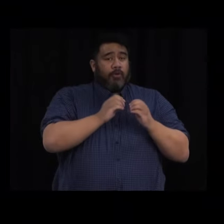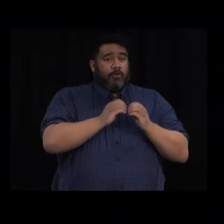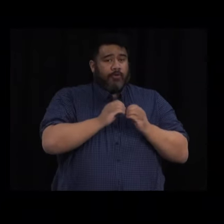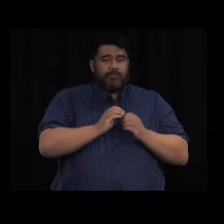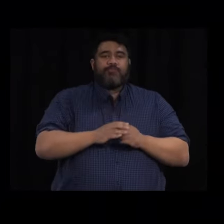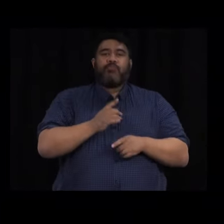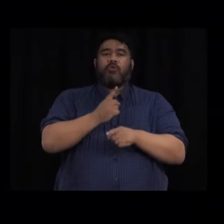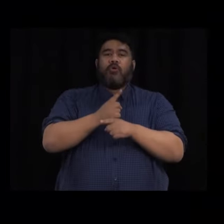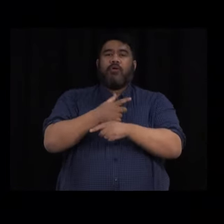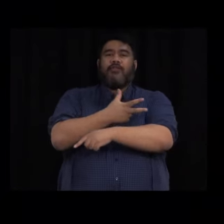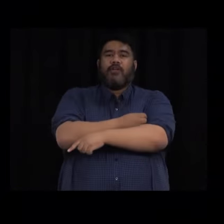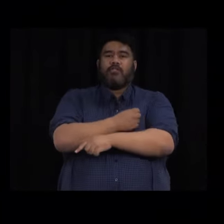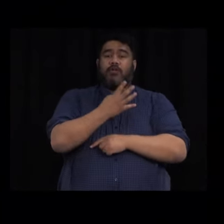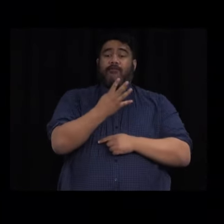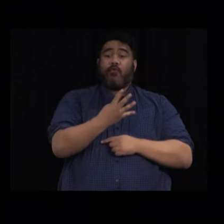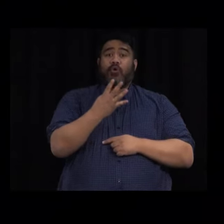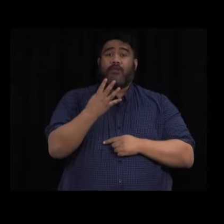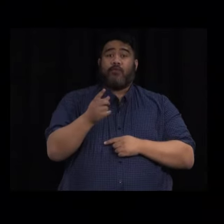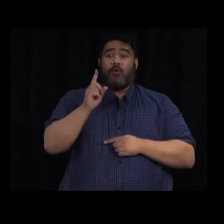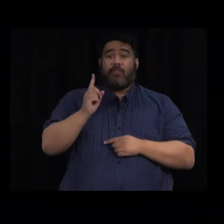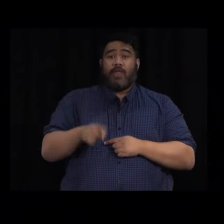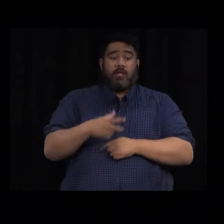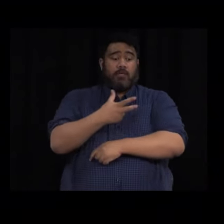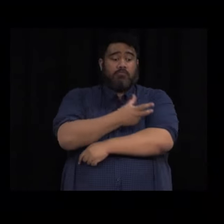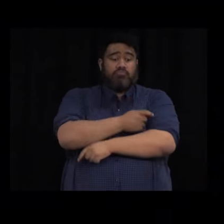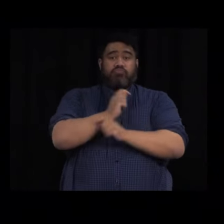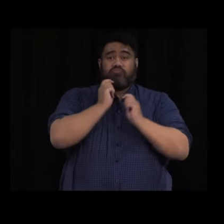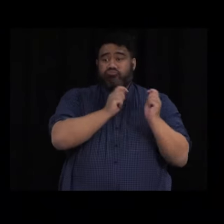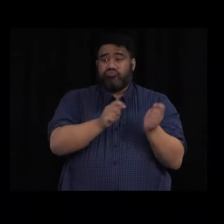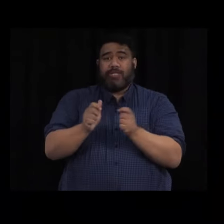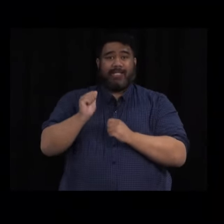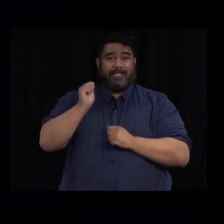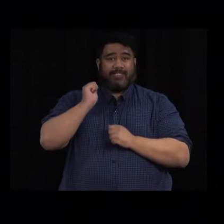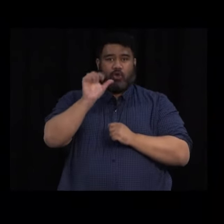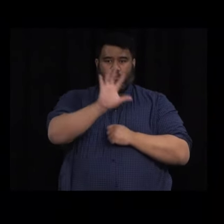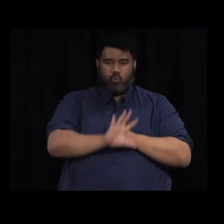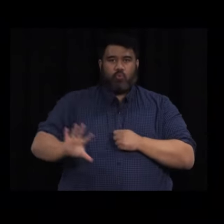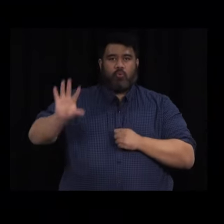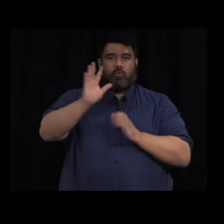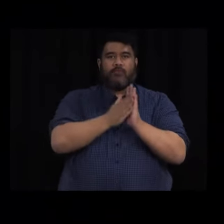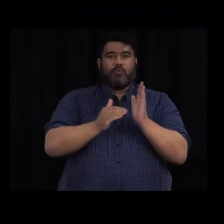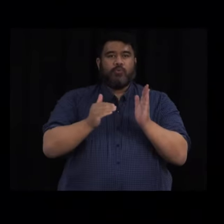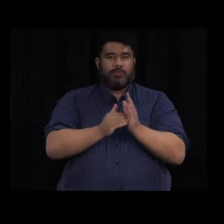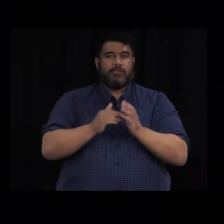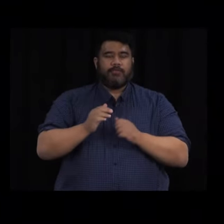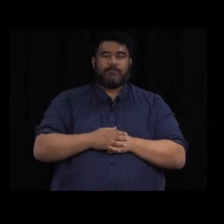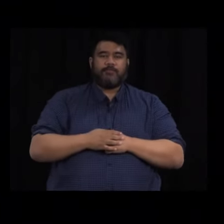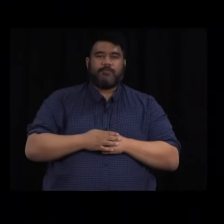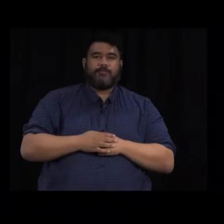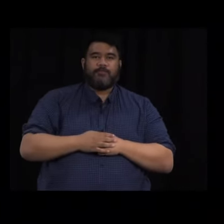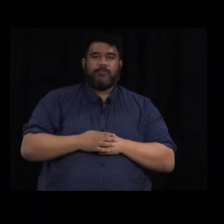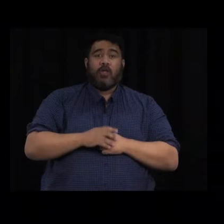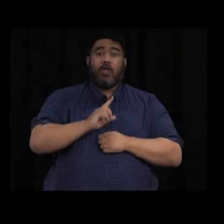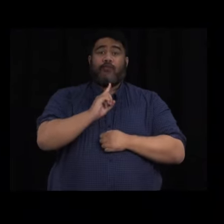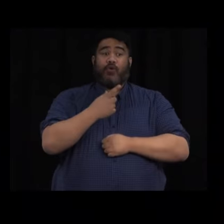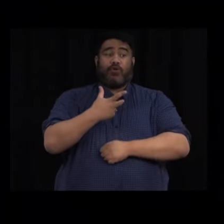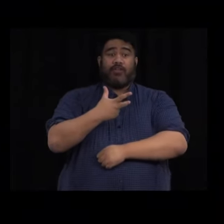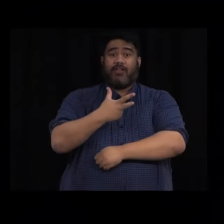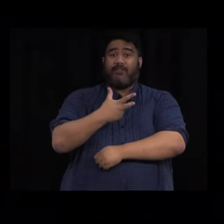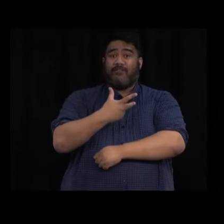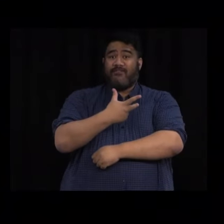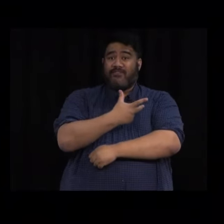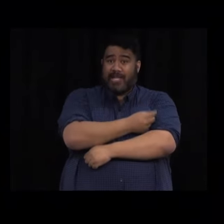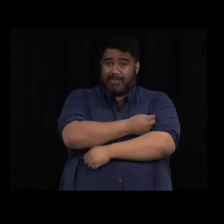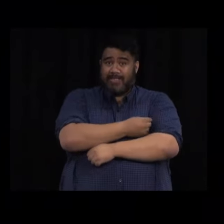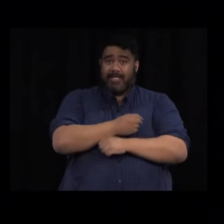44,000 doses of vaccine were administered across the country yesterday. And I do know that there's huge interest in the number of first doses and the way we're